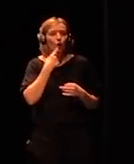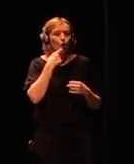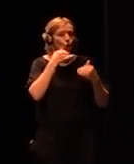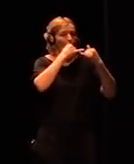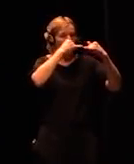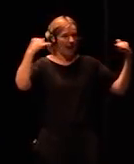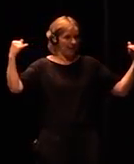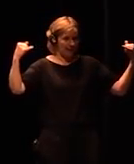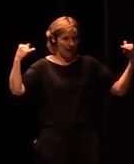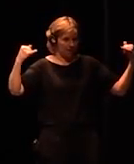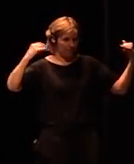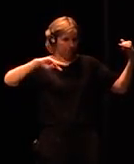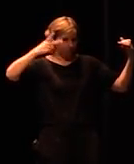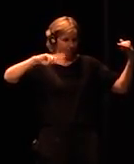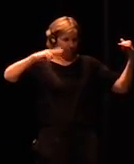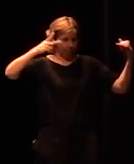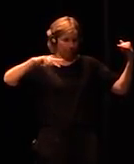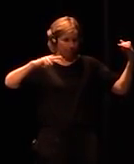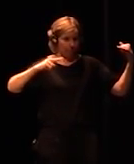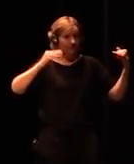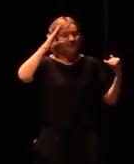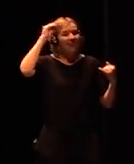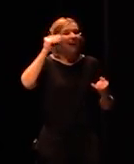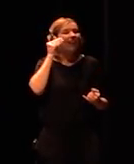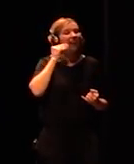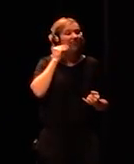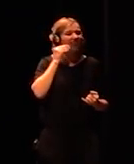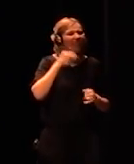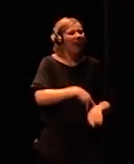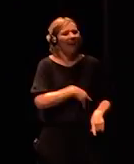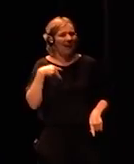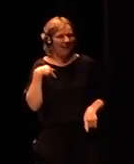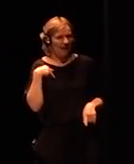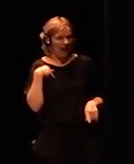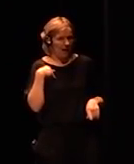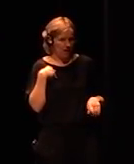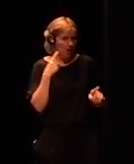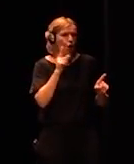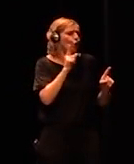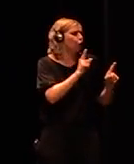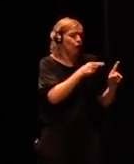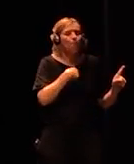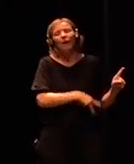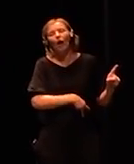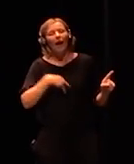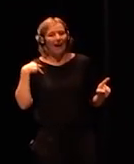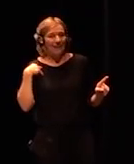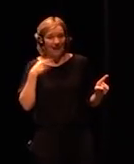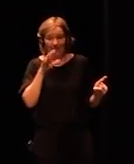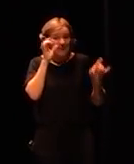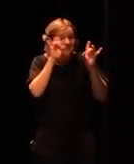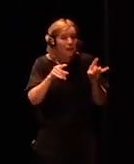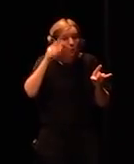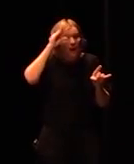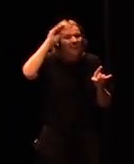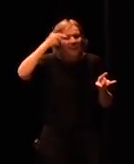artificial general intelligence AGI this is intelligence that's like us I do not think